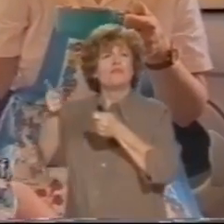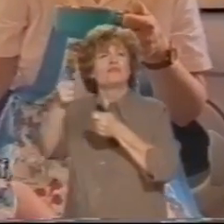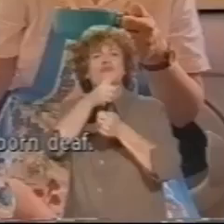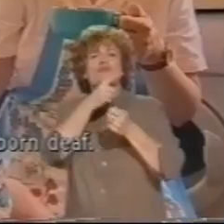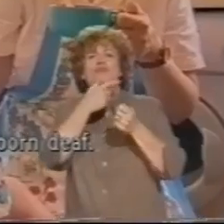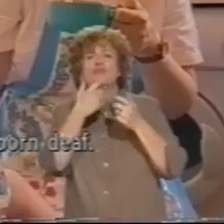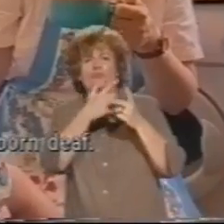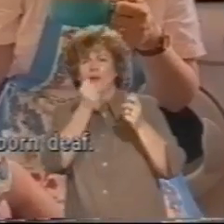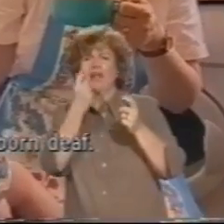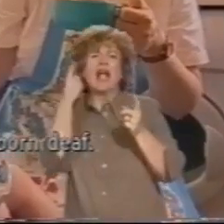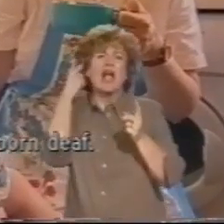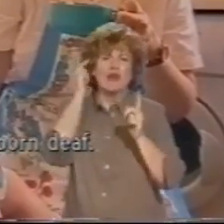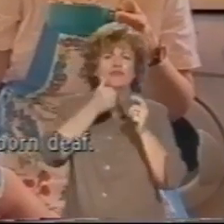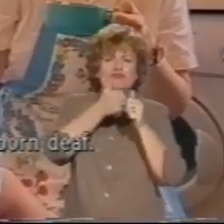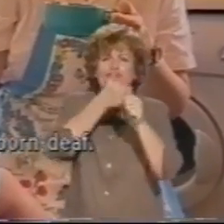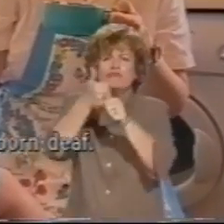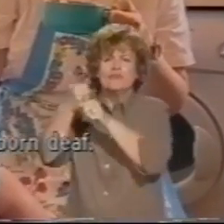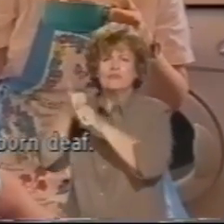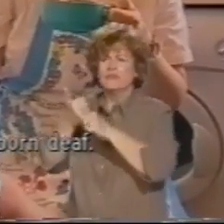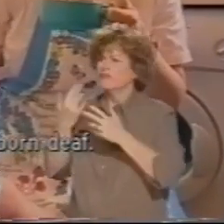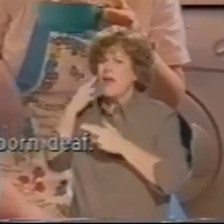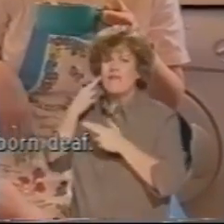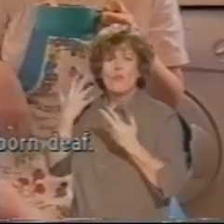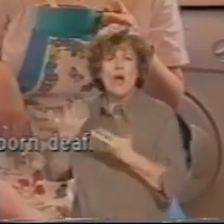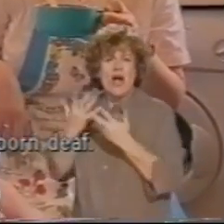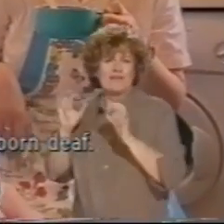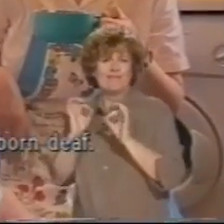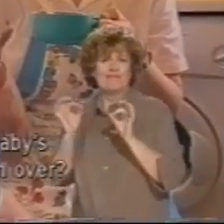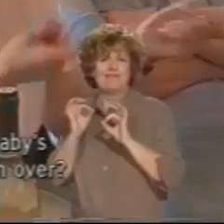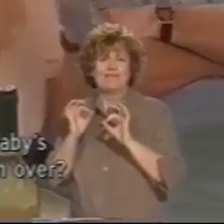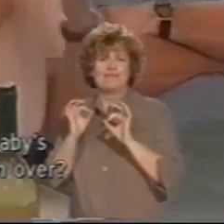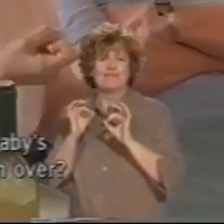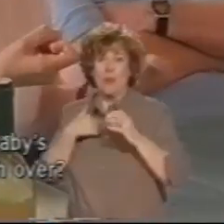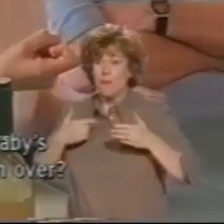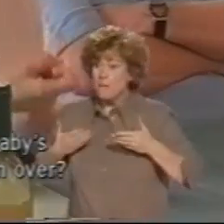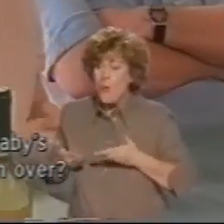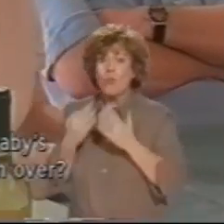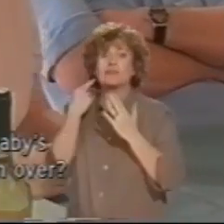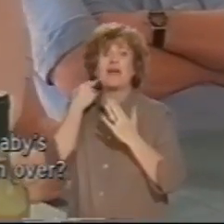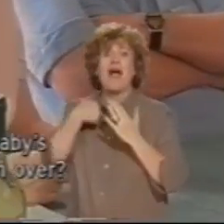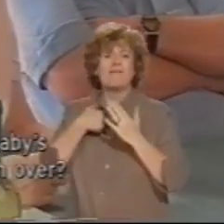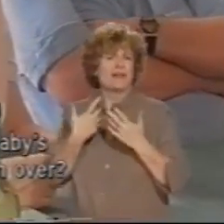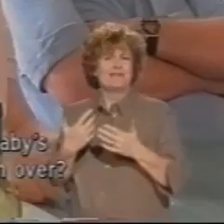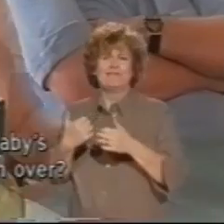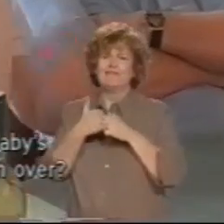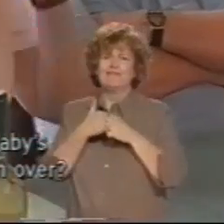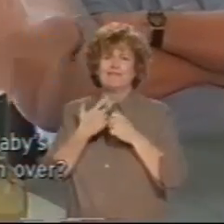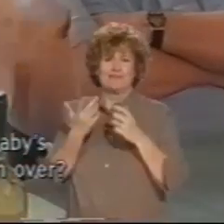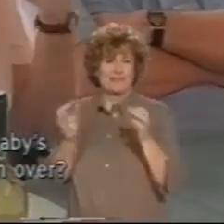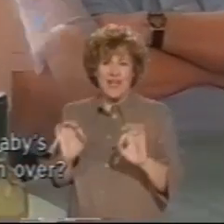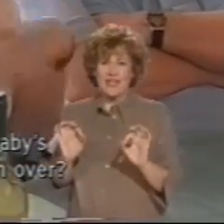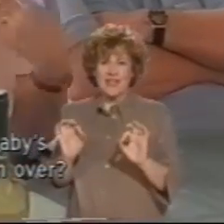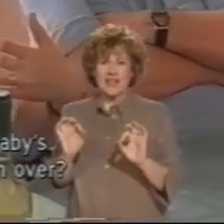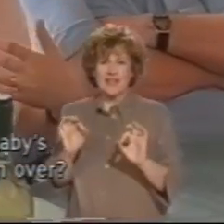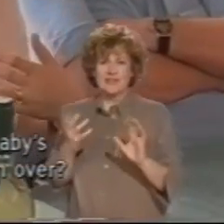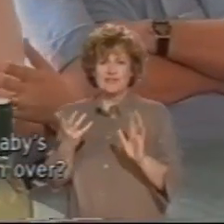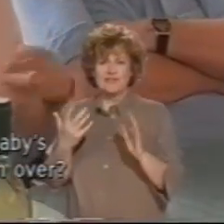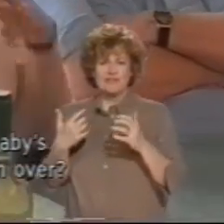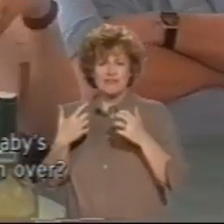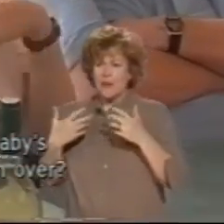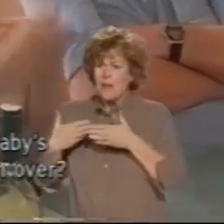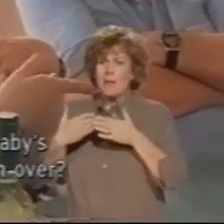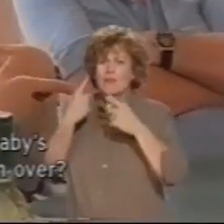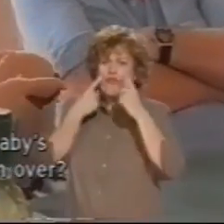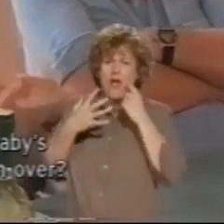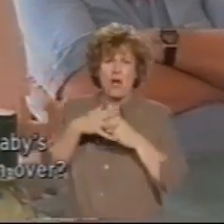for deaf, nothing for someone who's born deaf. There's nothing there. How do I know when my baby's crying? Or hurt?